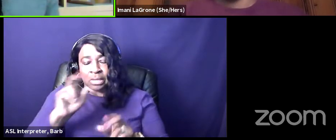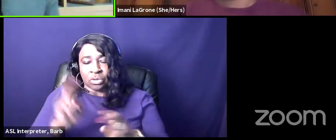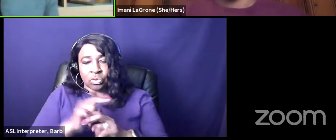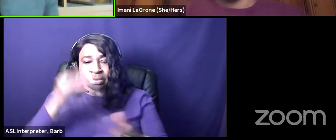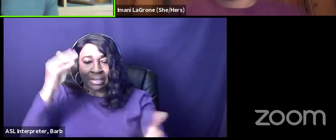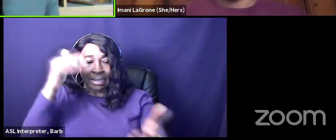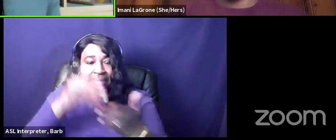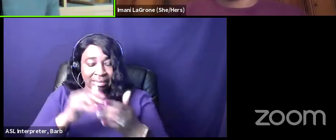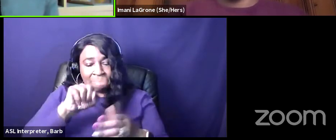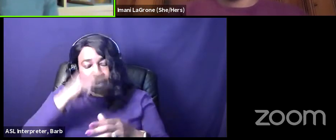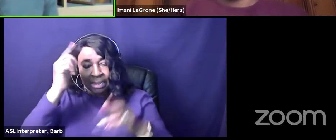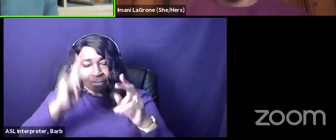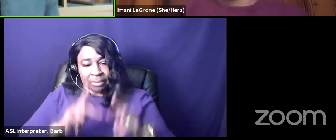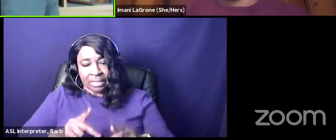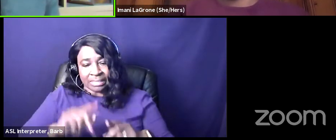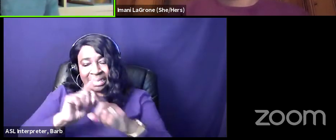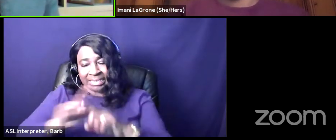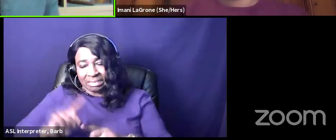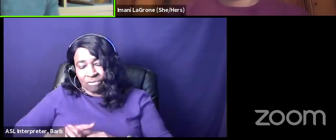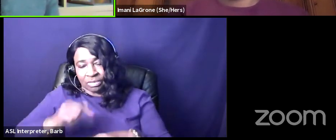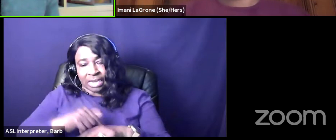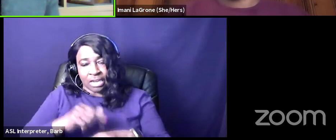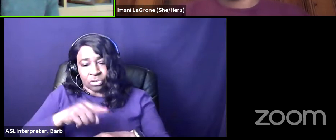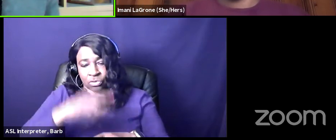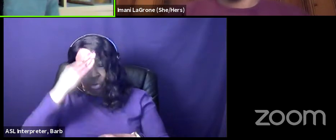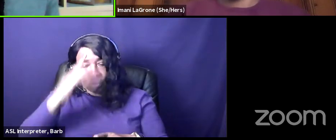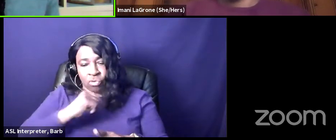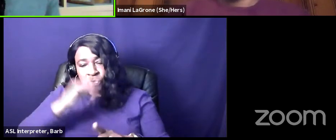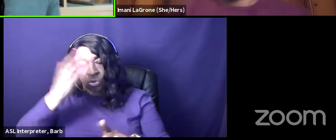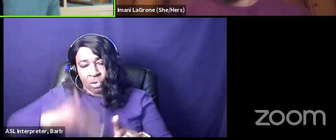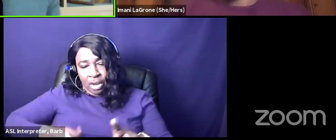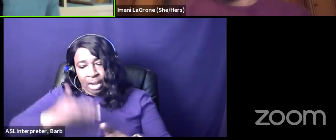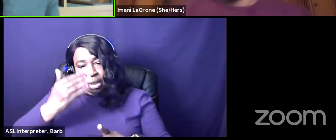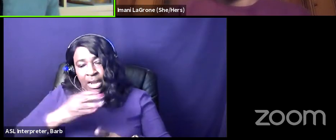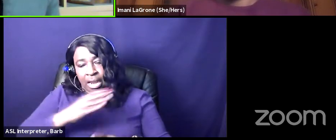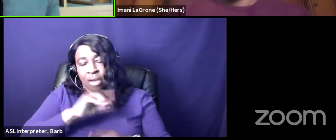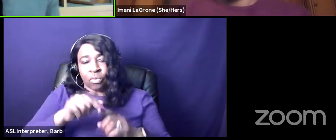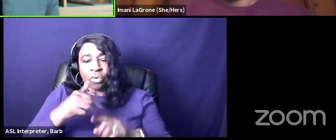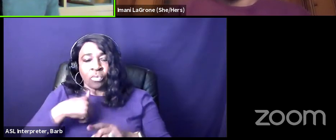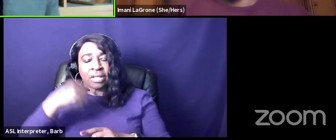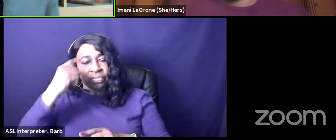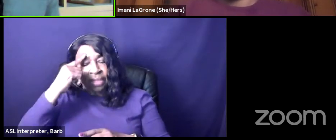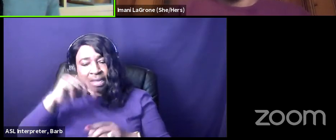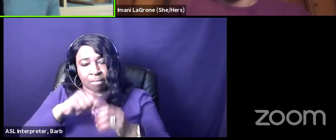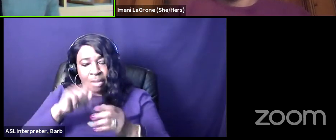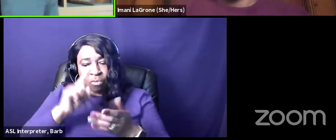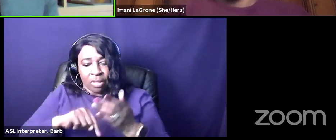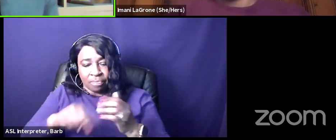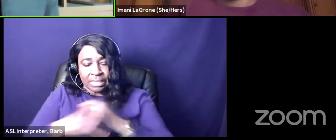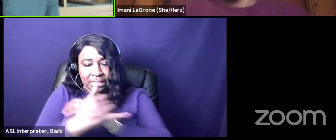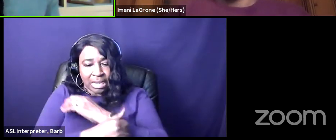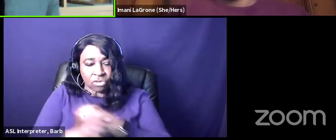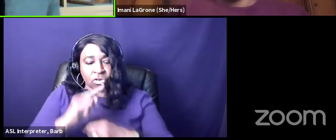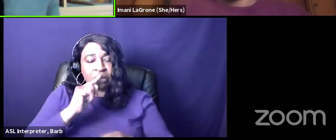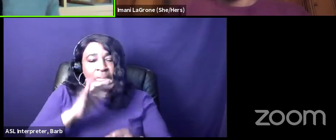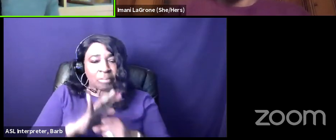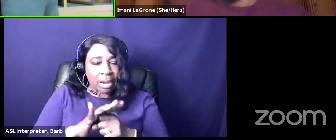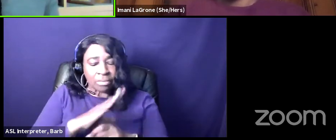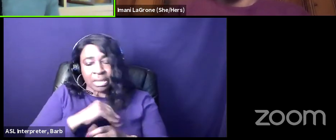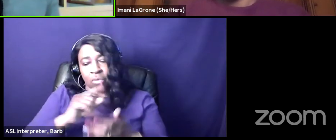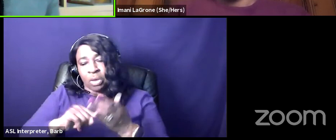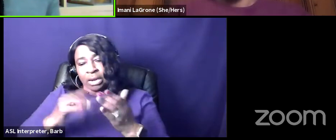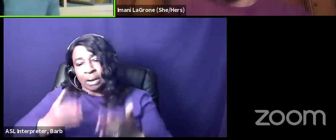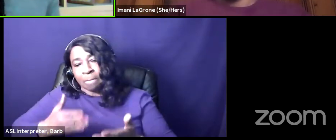americans at different times depending on where you are um and when we think about like what this country has promised and what it provides